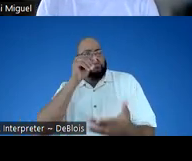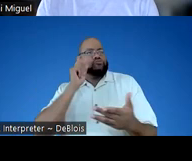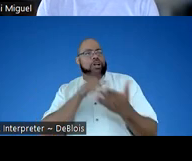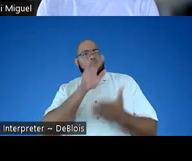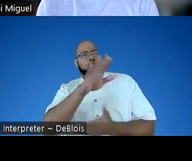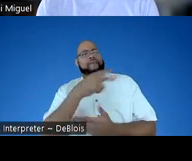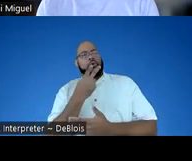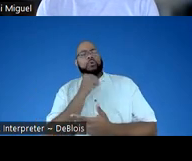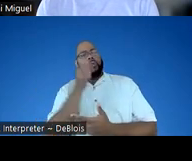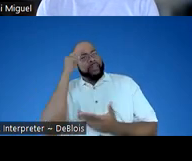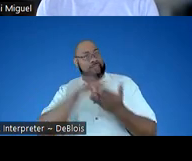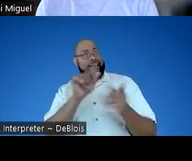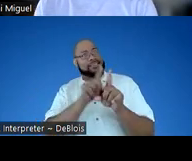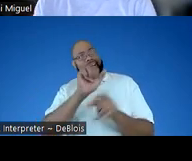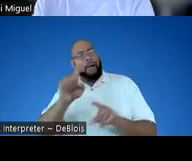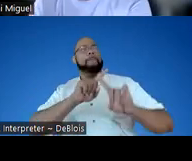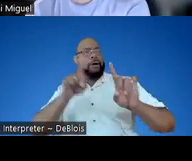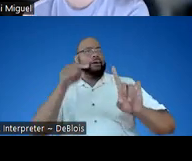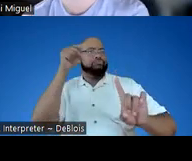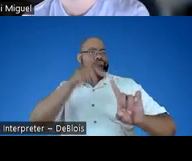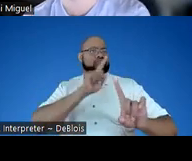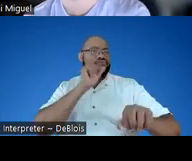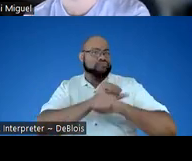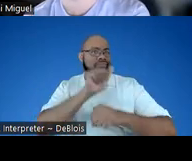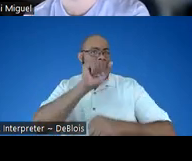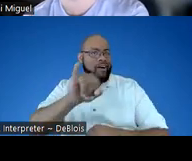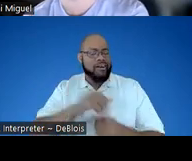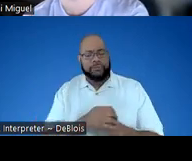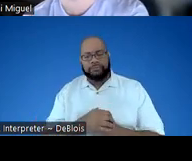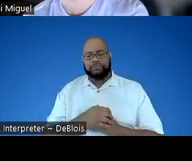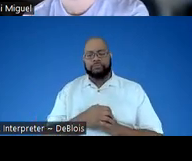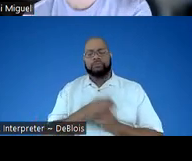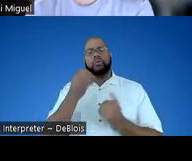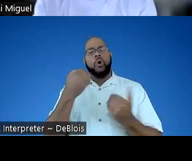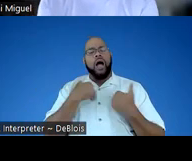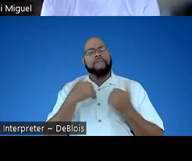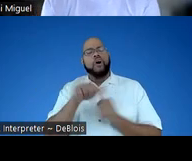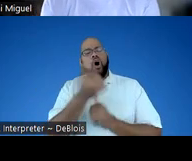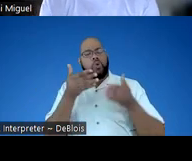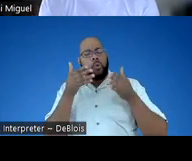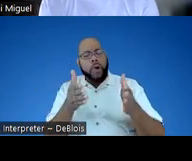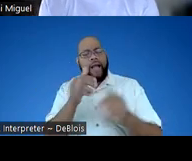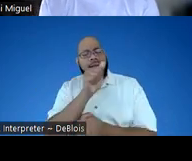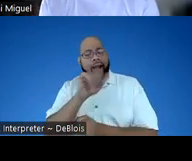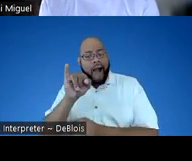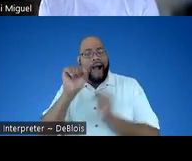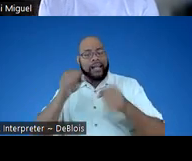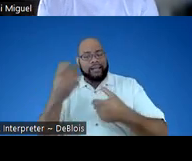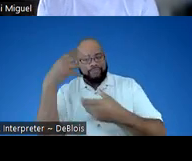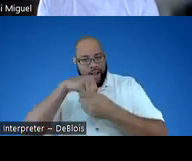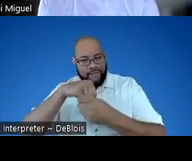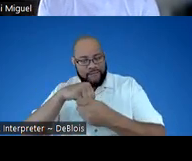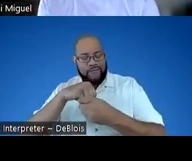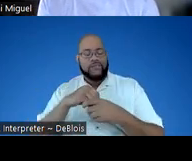your voice. We don't think of that as AI, but it really is. So there are other ways that AI can be incorporated